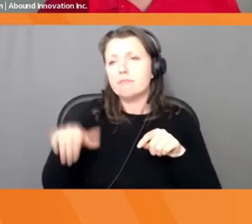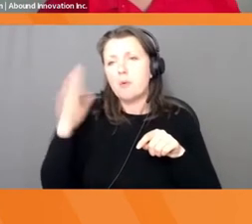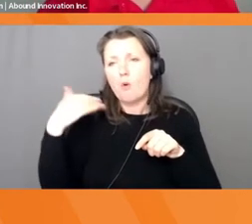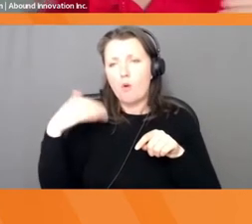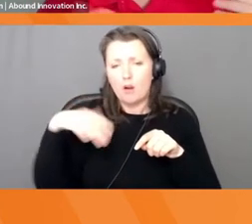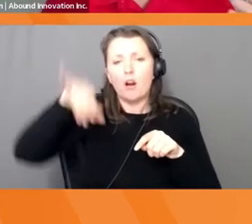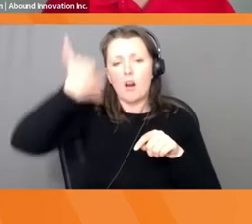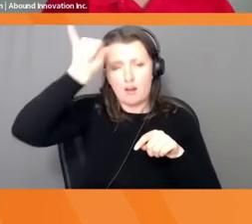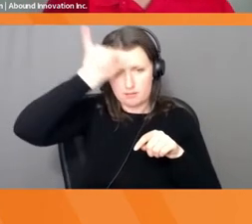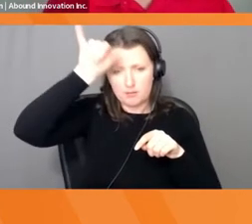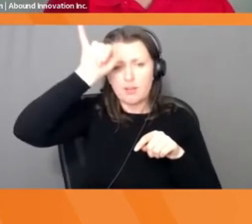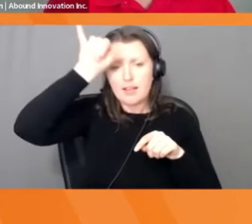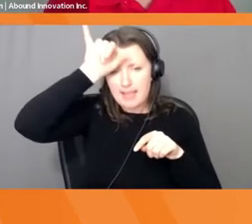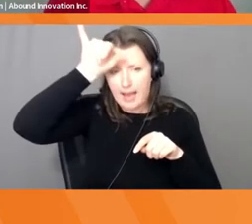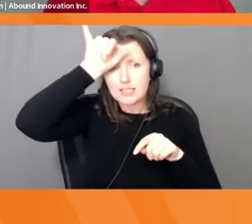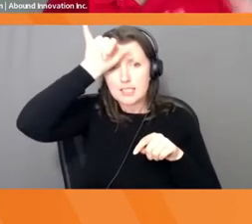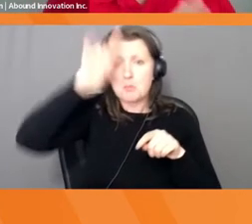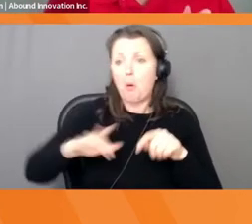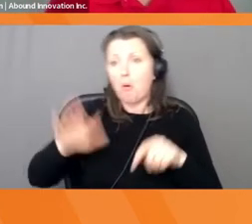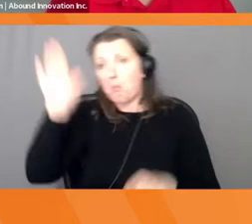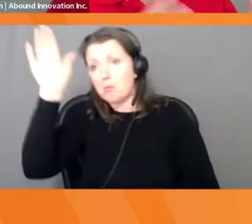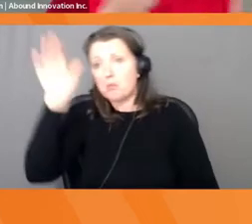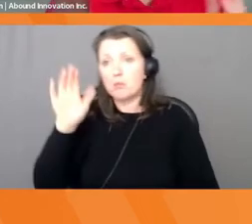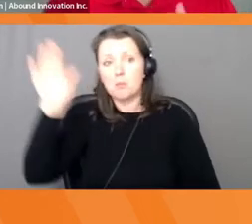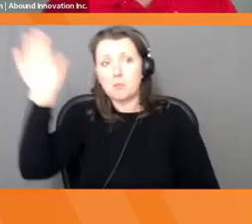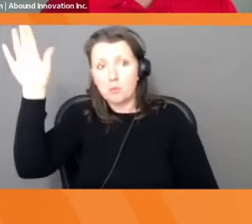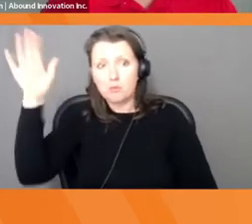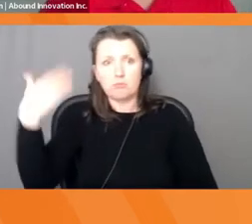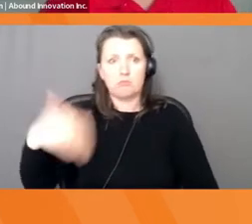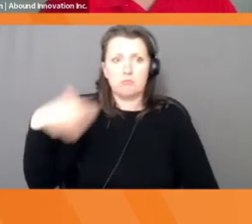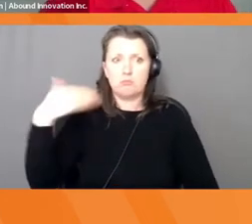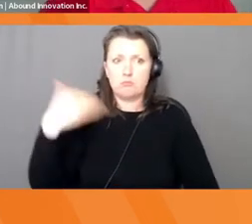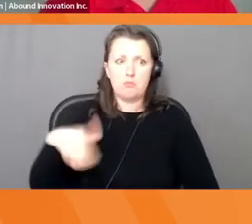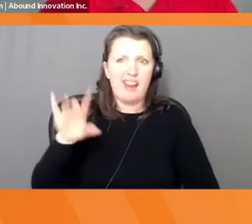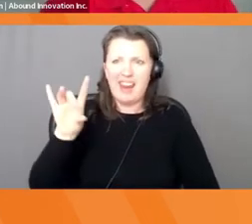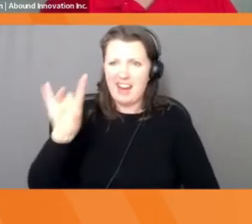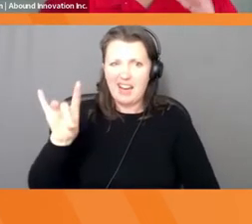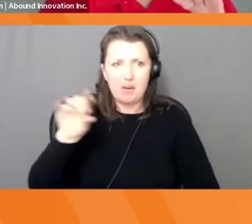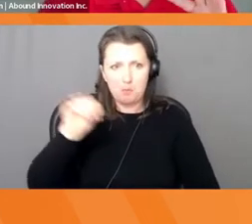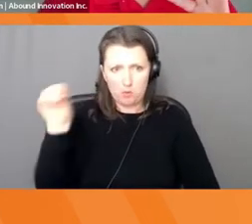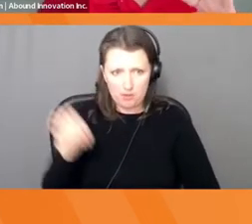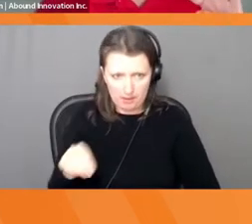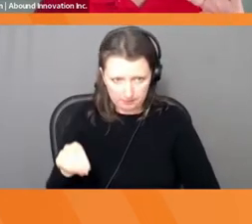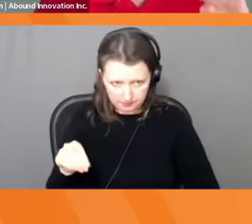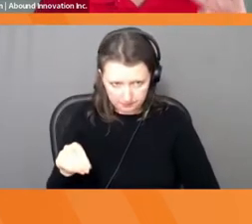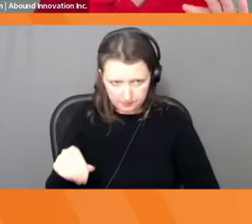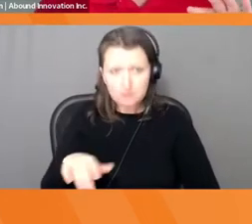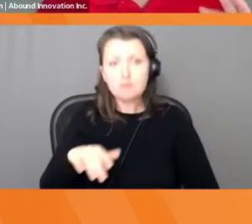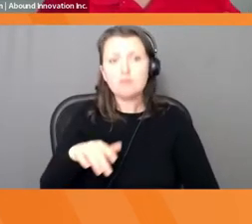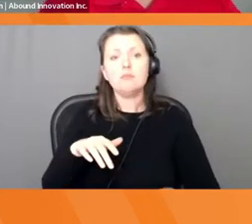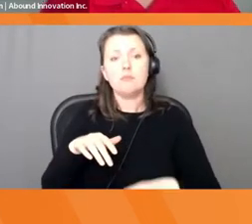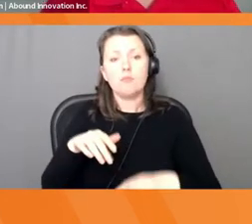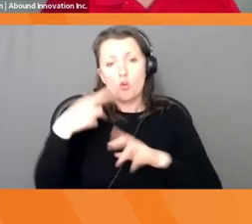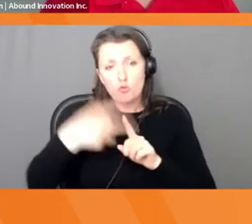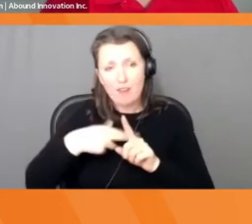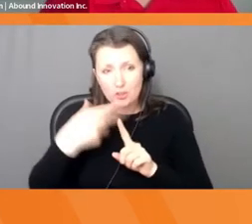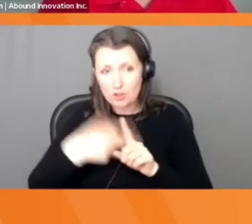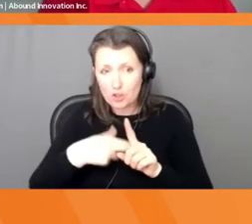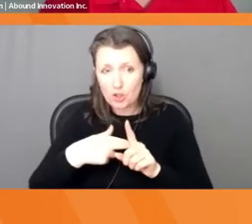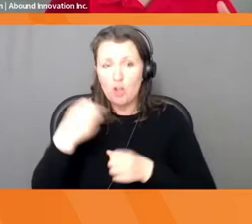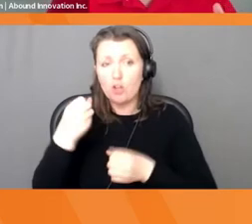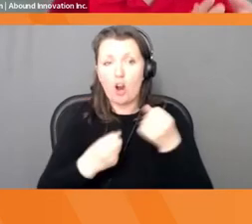traveler grand transportation in the market. Rental cars were 55, taxis were 37. Four years later, Q1 of 2018,